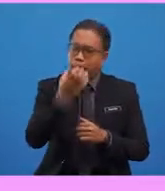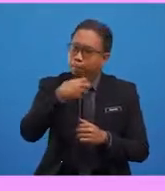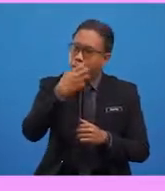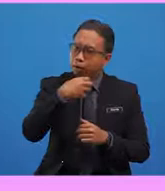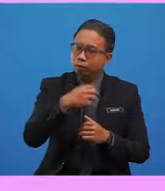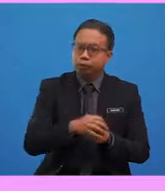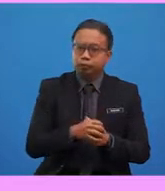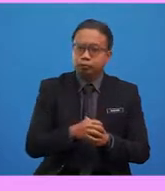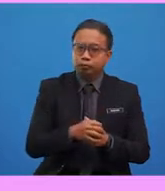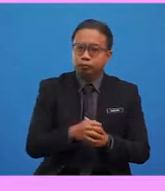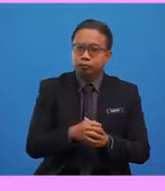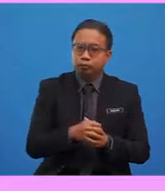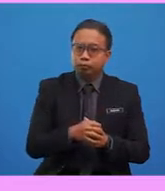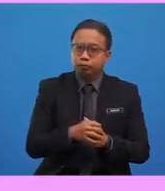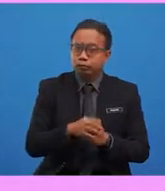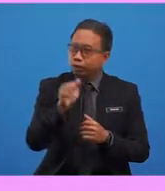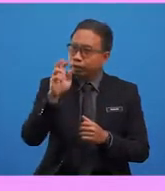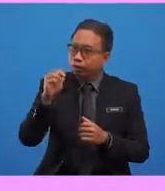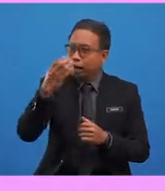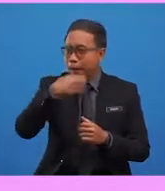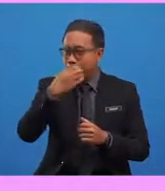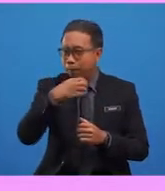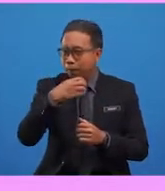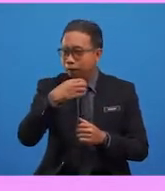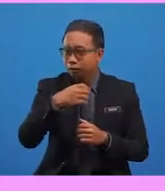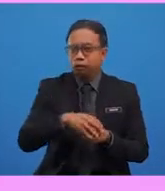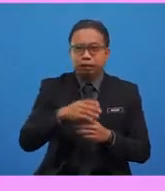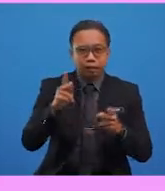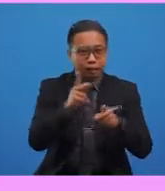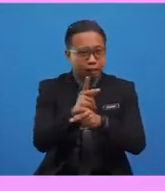Well, my teacher used to say, an apple a day keeps the doctor away.